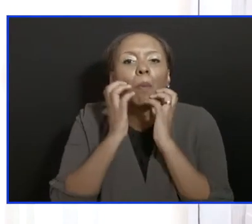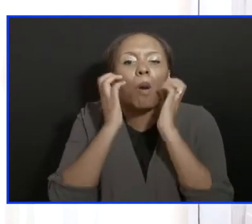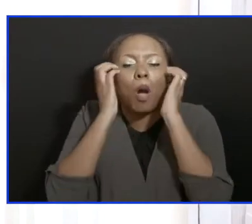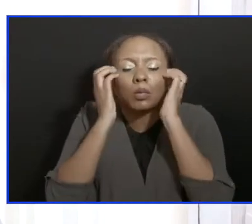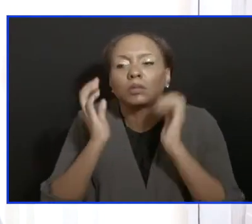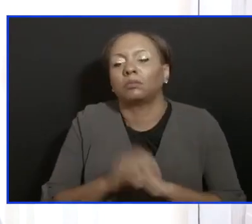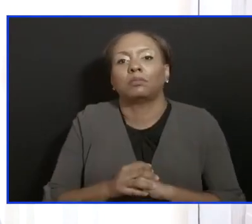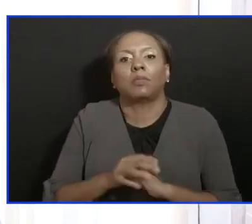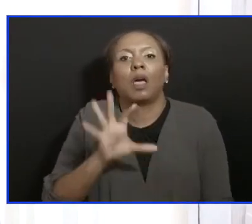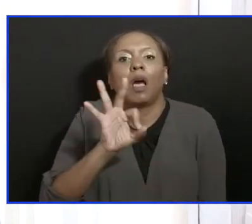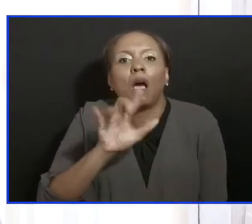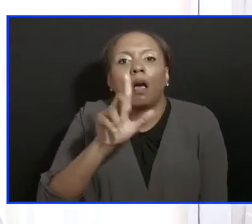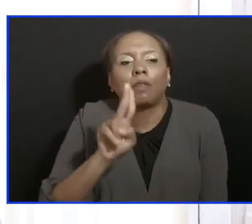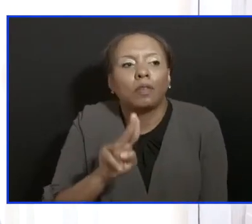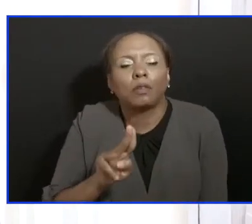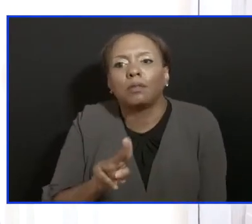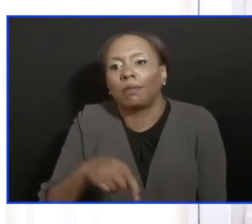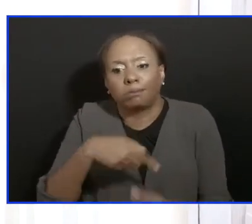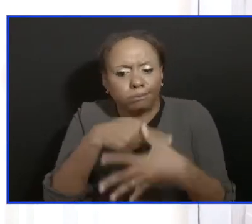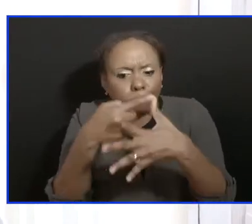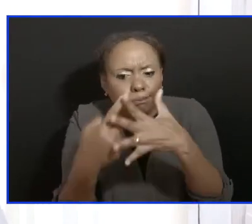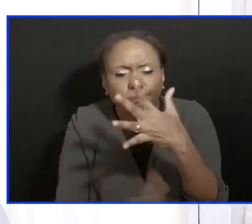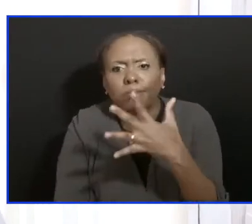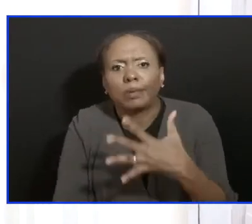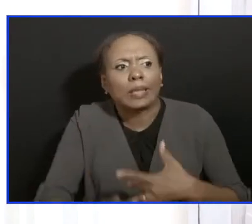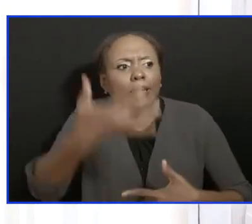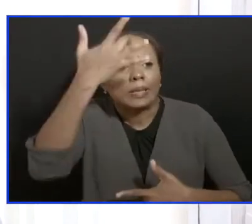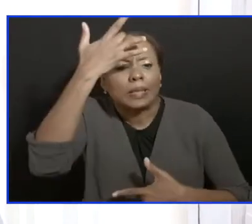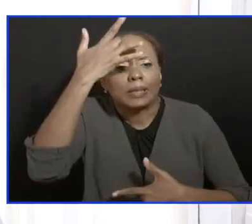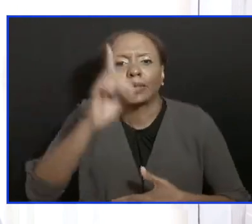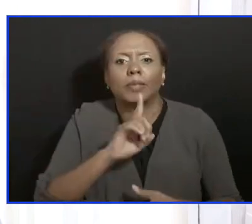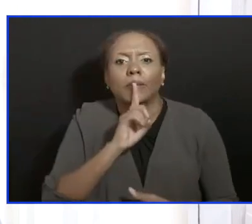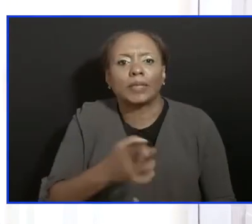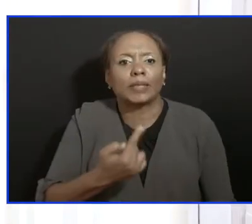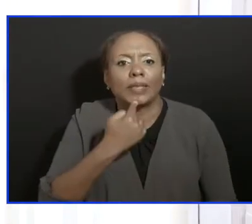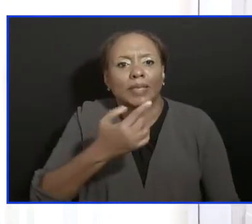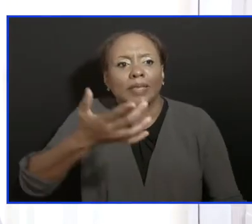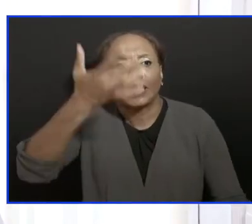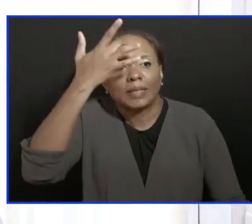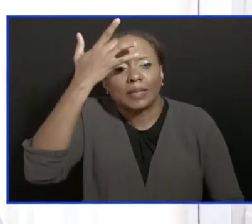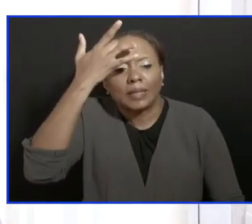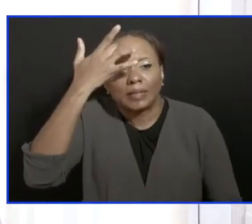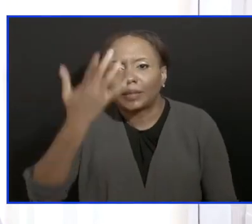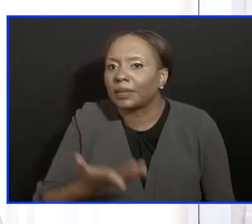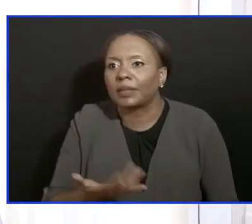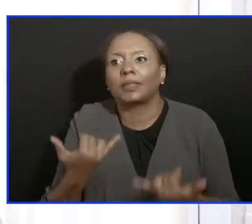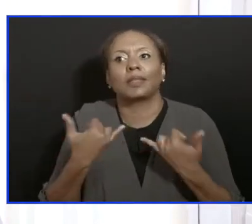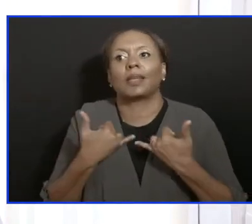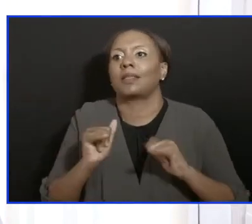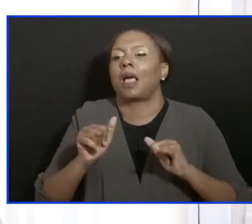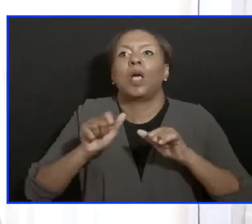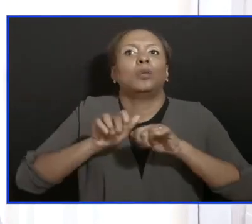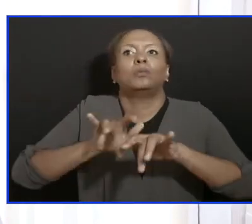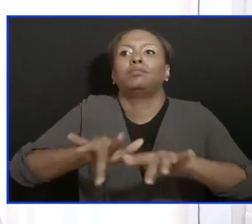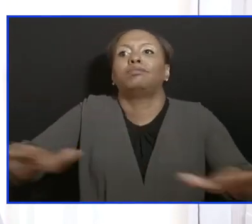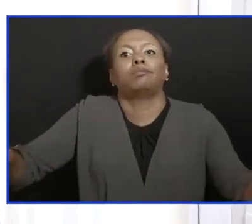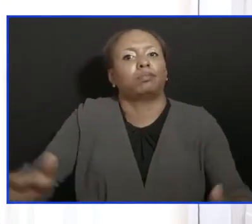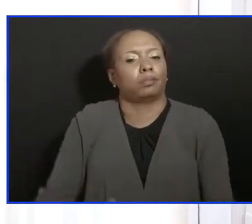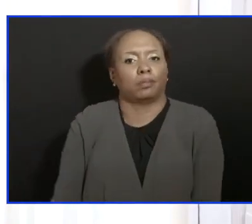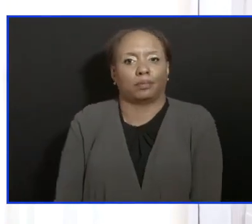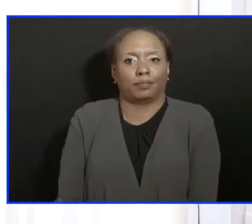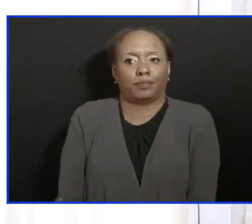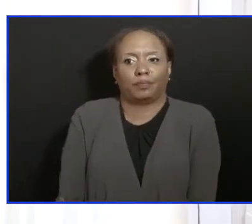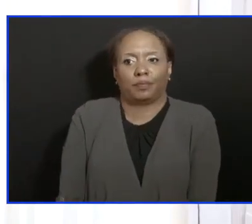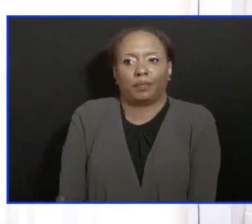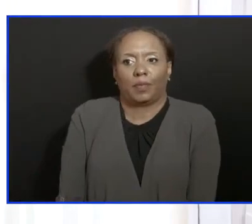he flew can do it. And all of these things, or chronic NCDs, all of these things continue to be responsible for lives. But